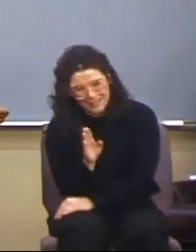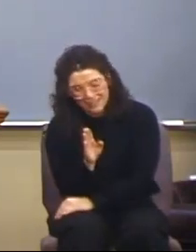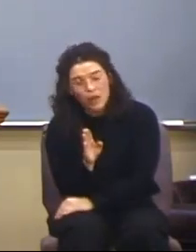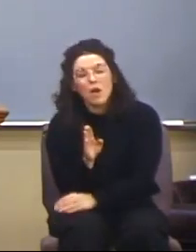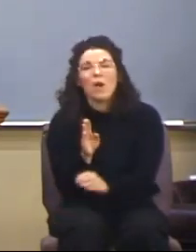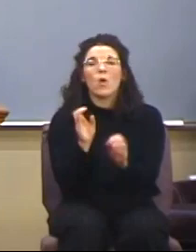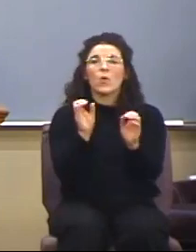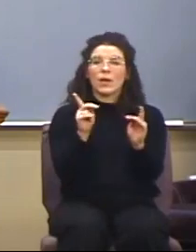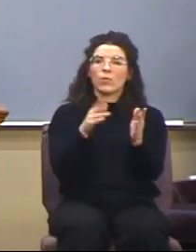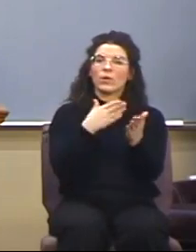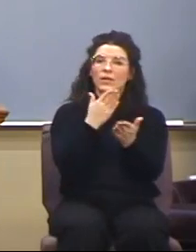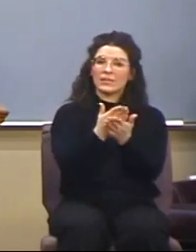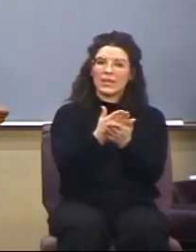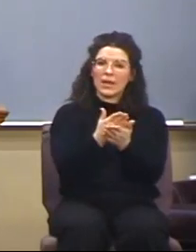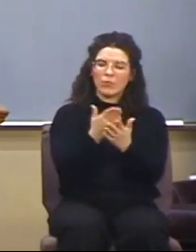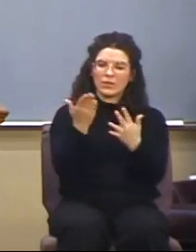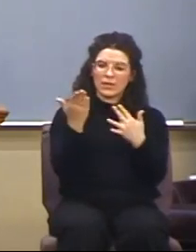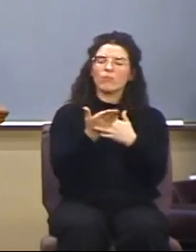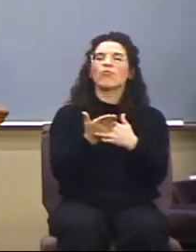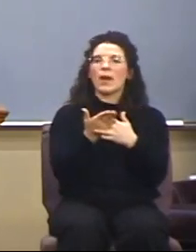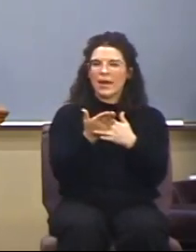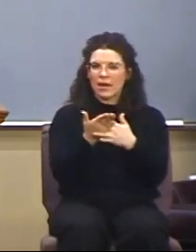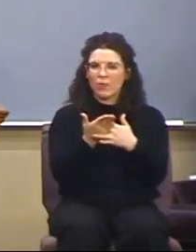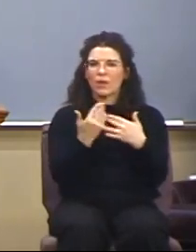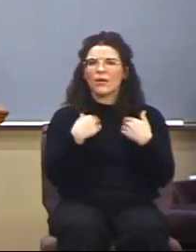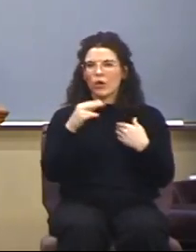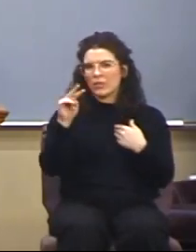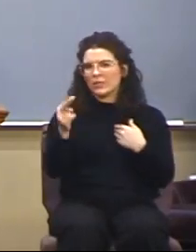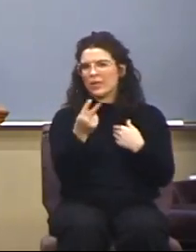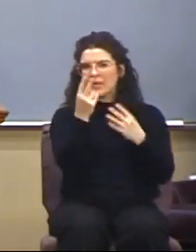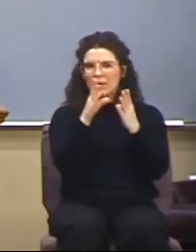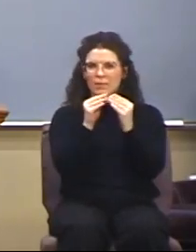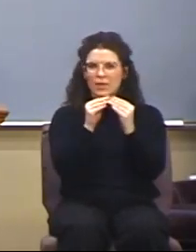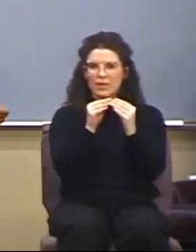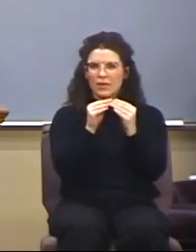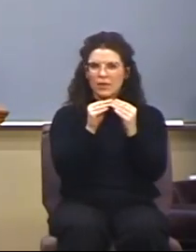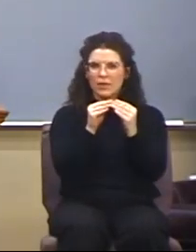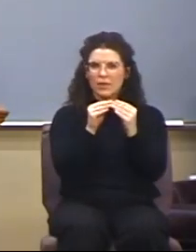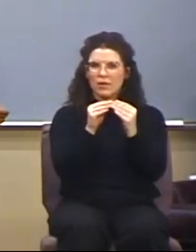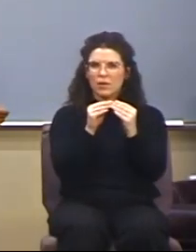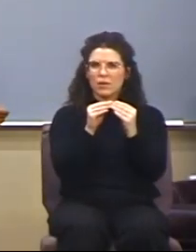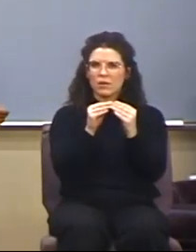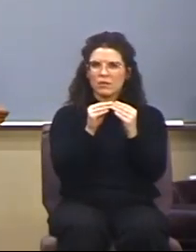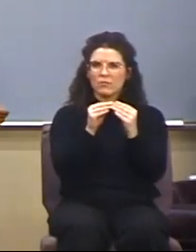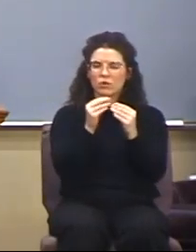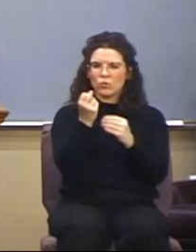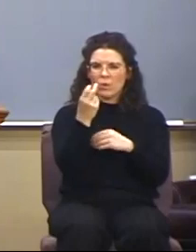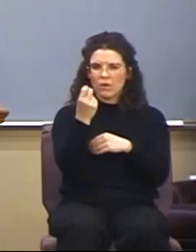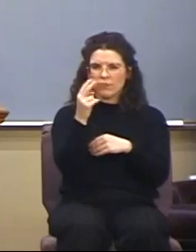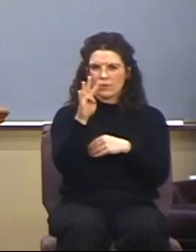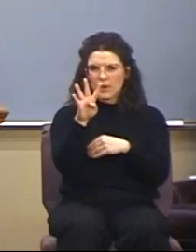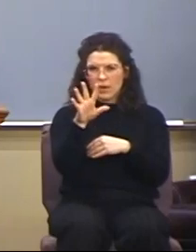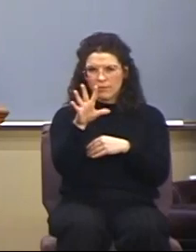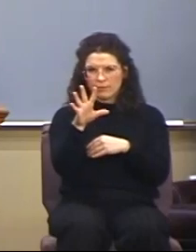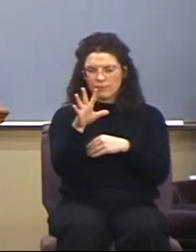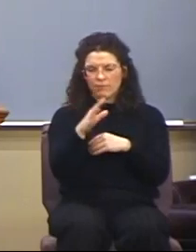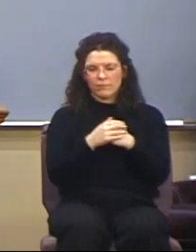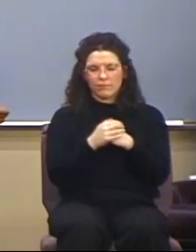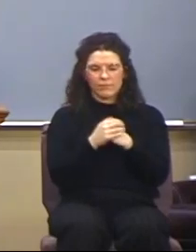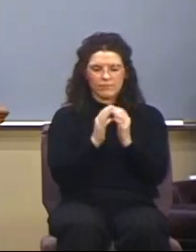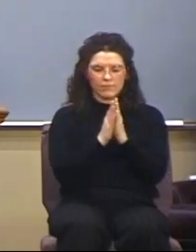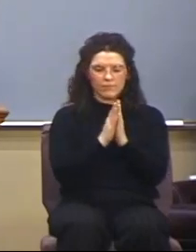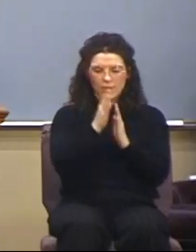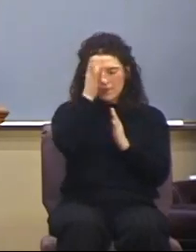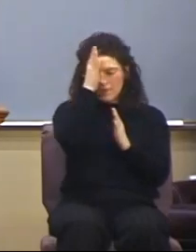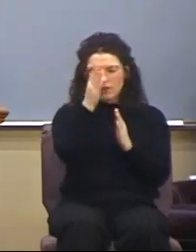stop. We're going to take a little break. We're going to have our second meeting beginning at 1245. Father, again, we do thank you for your grace and for your love.